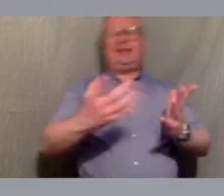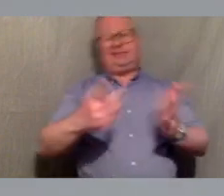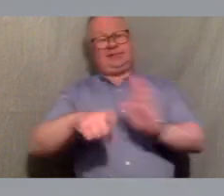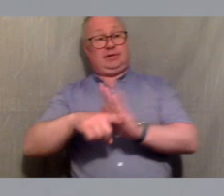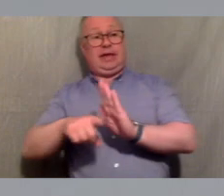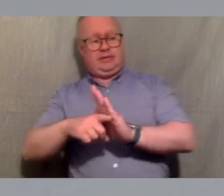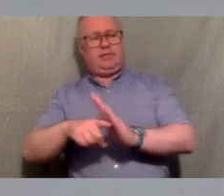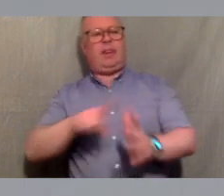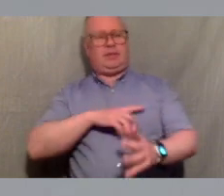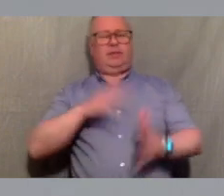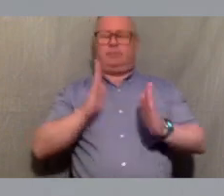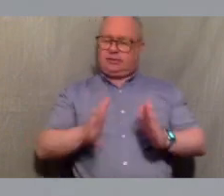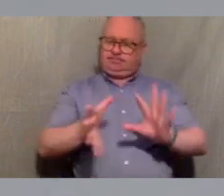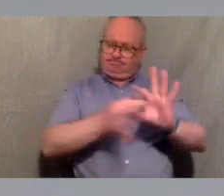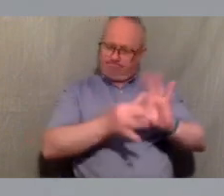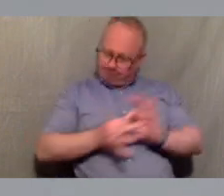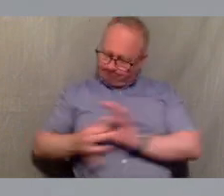uh try and shape it towards the good